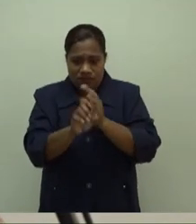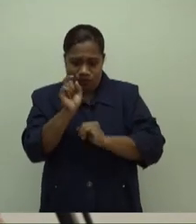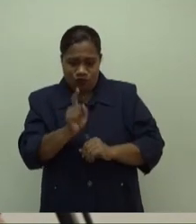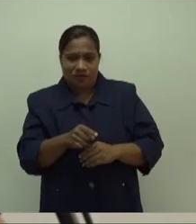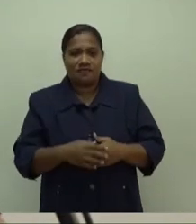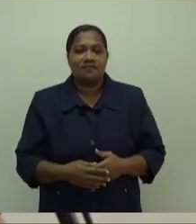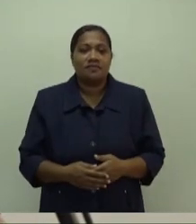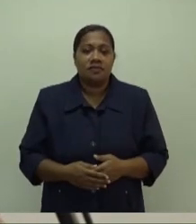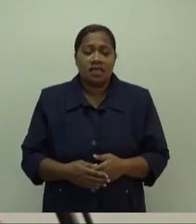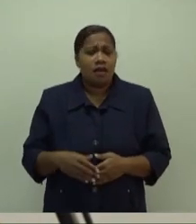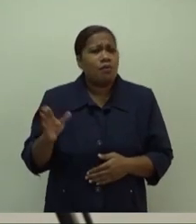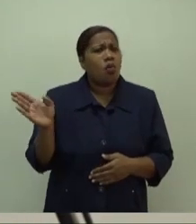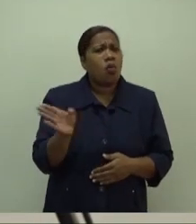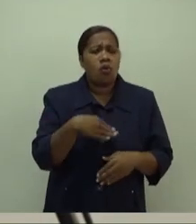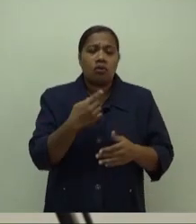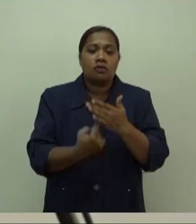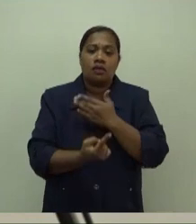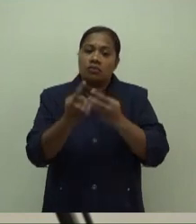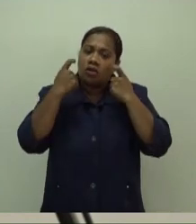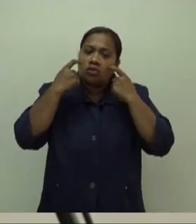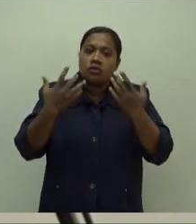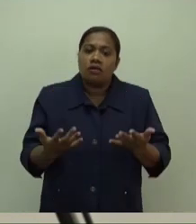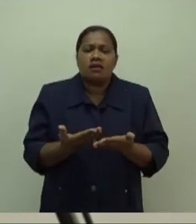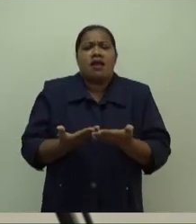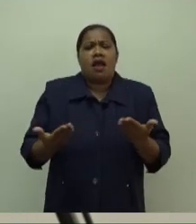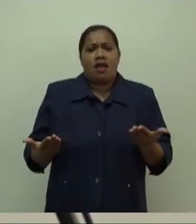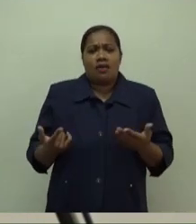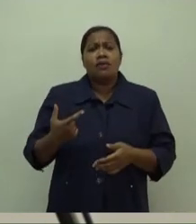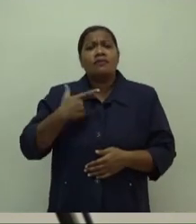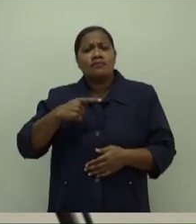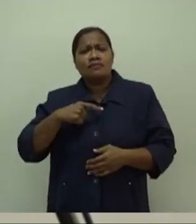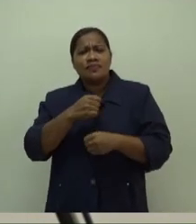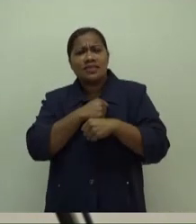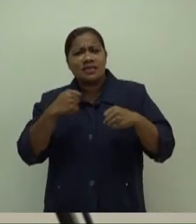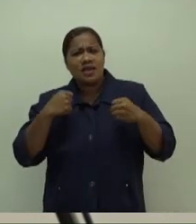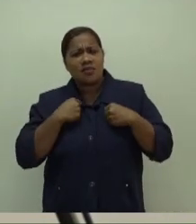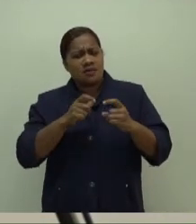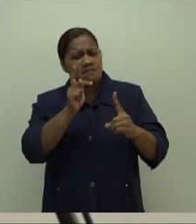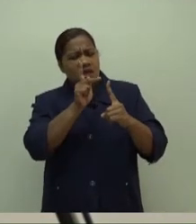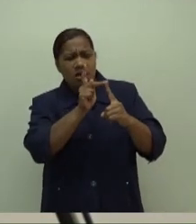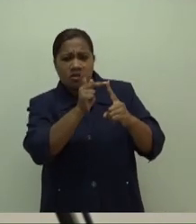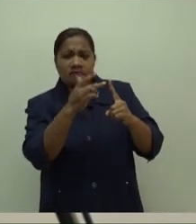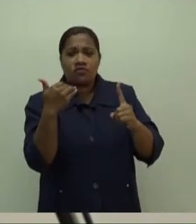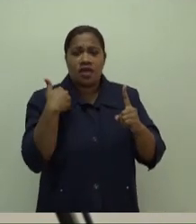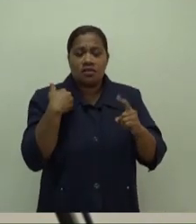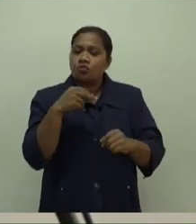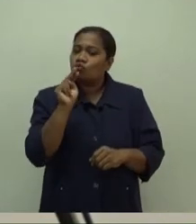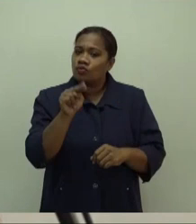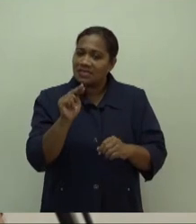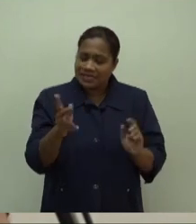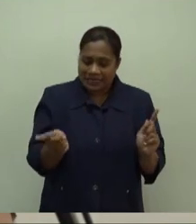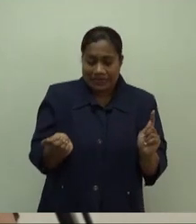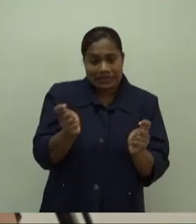All this goes to show how and why our perception of health priorities need to change. For example,